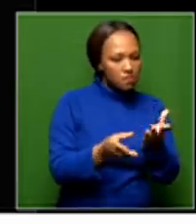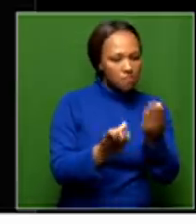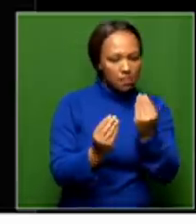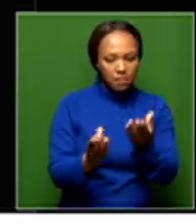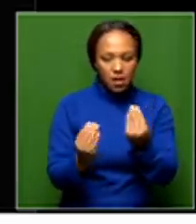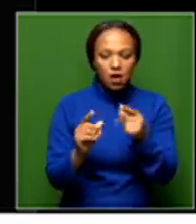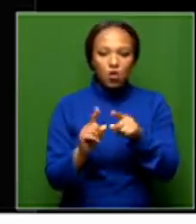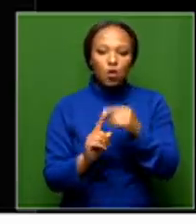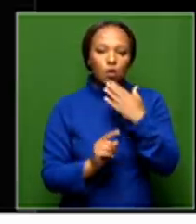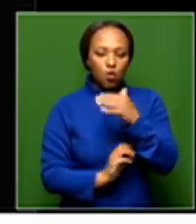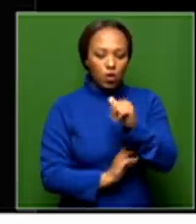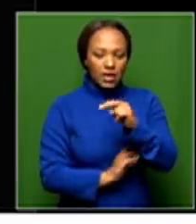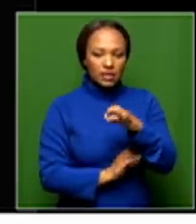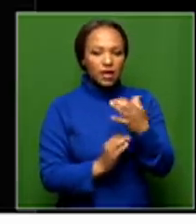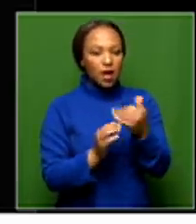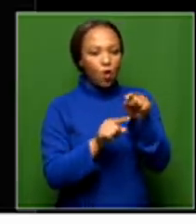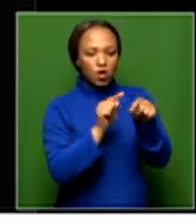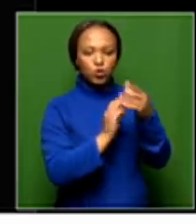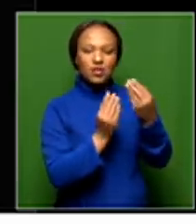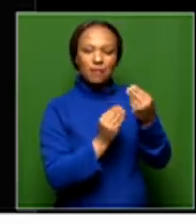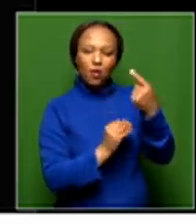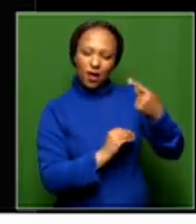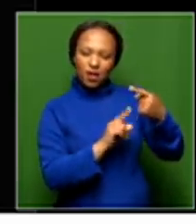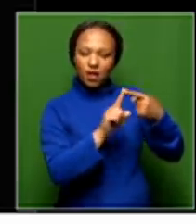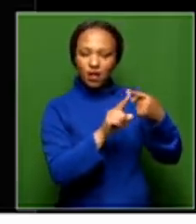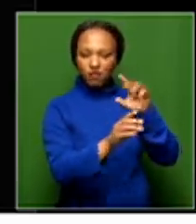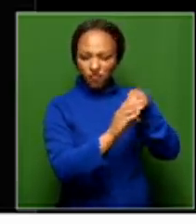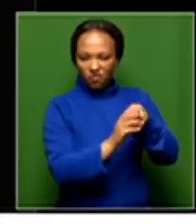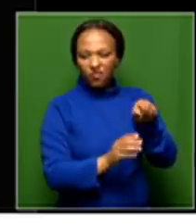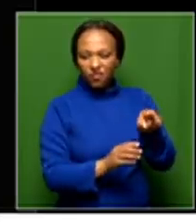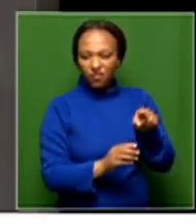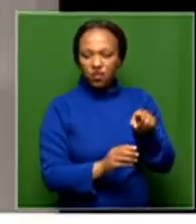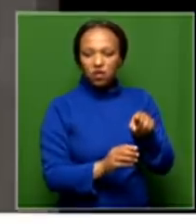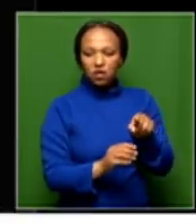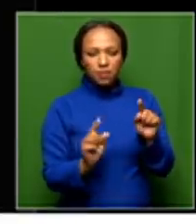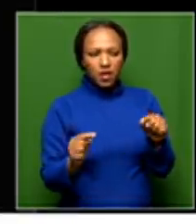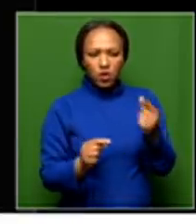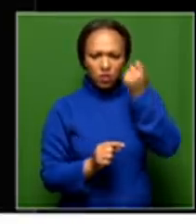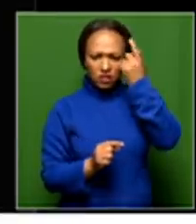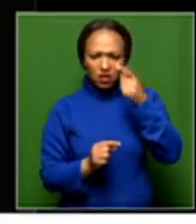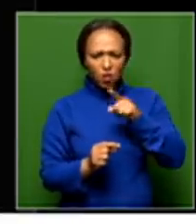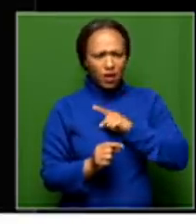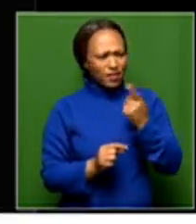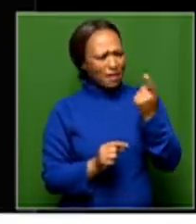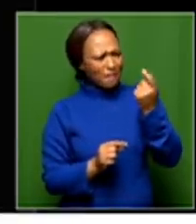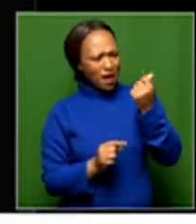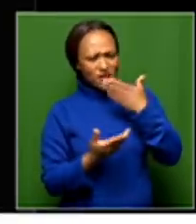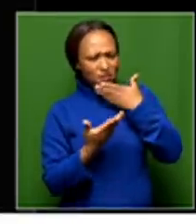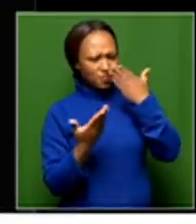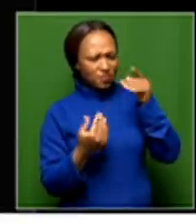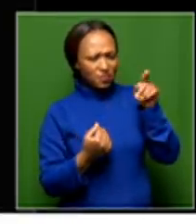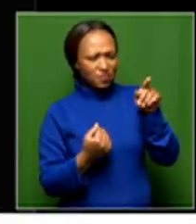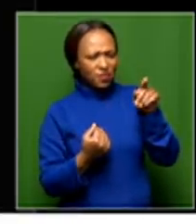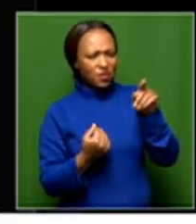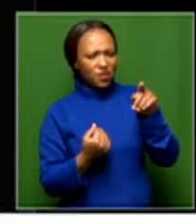is the ANC itself. That's why it's accused number one. You cannot understand how it is failing to have monies that can,